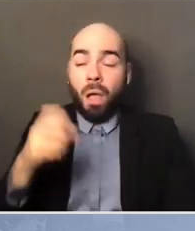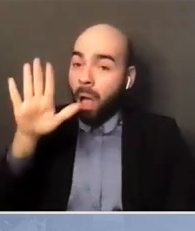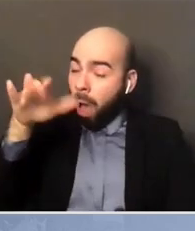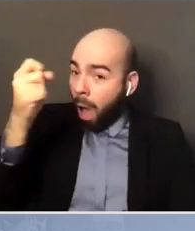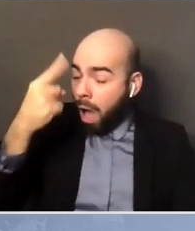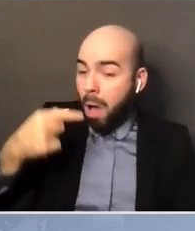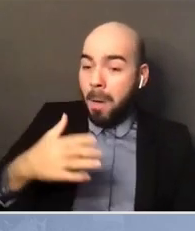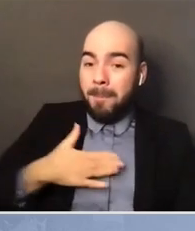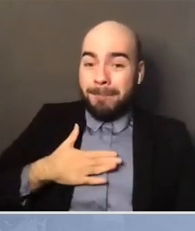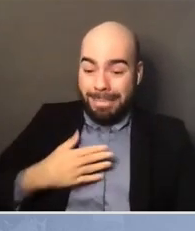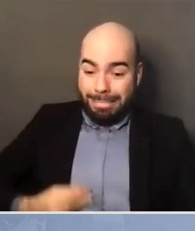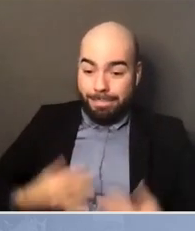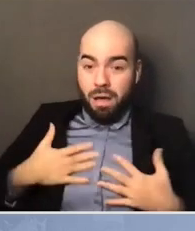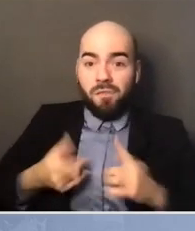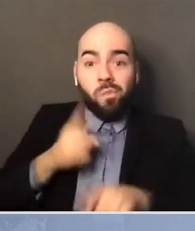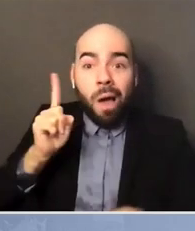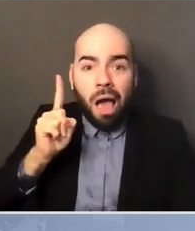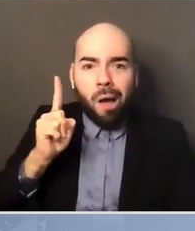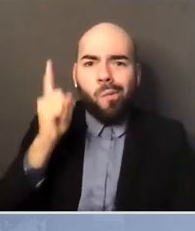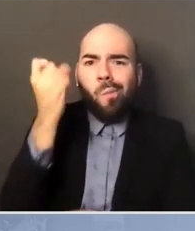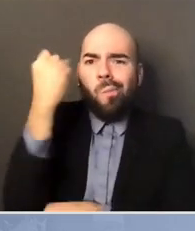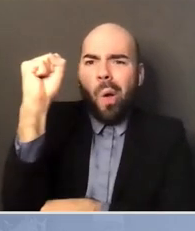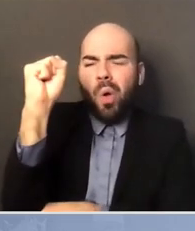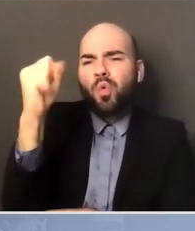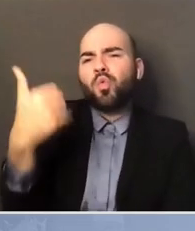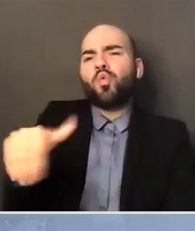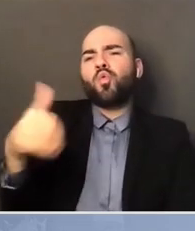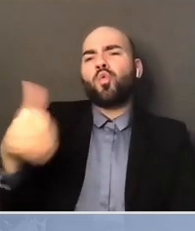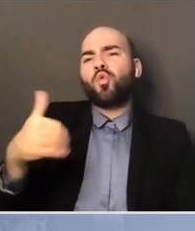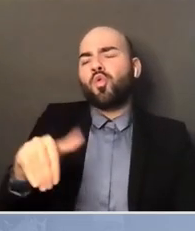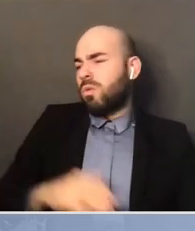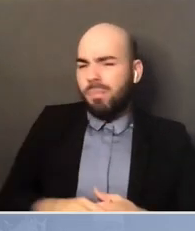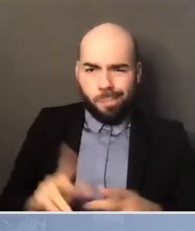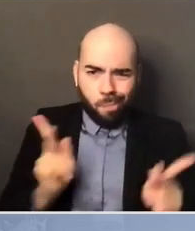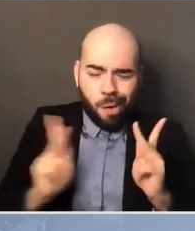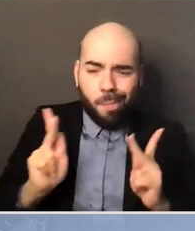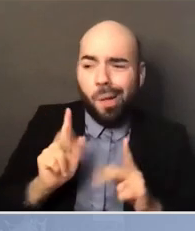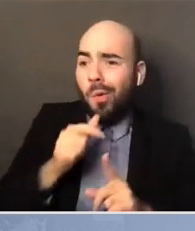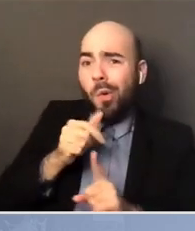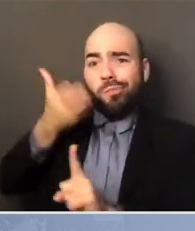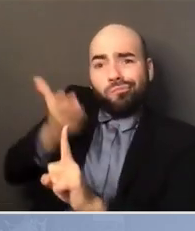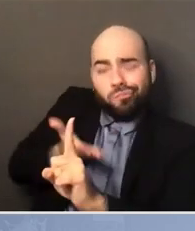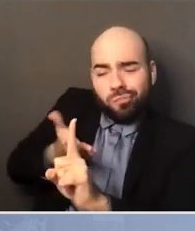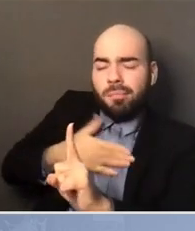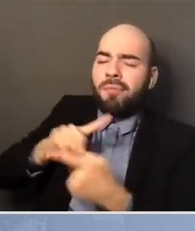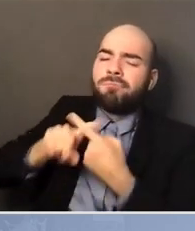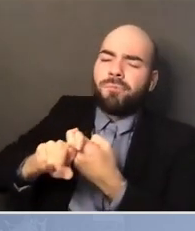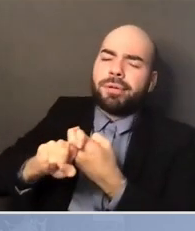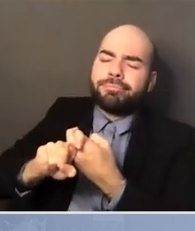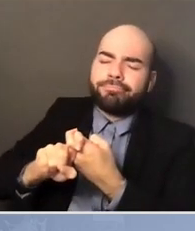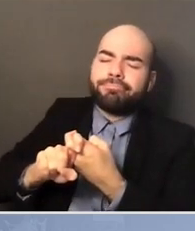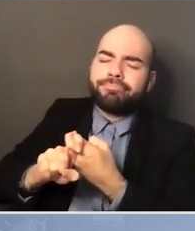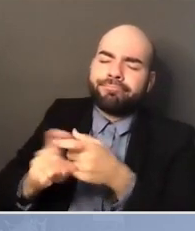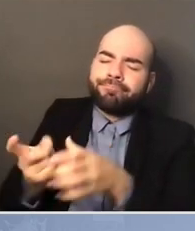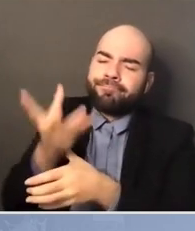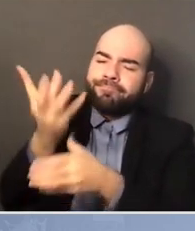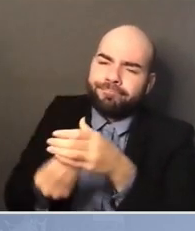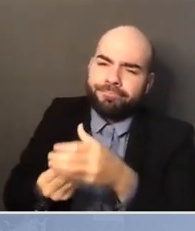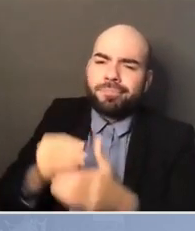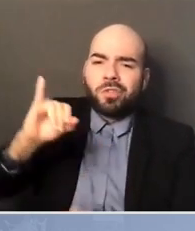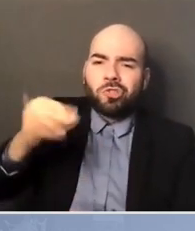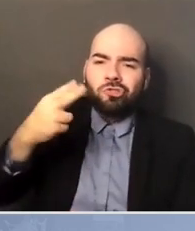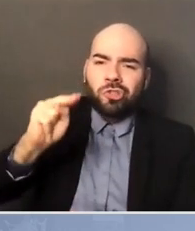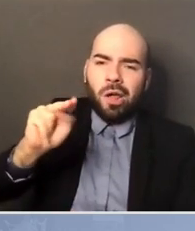tradition of protests, including people like my friend who left us this year, John Lewis.